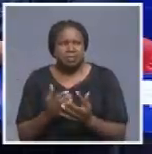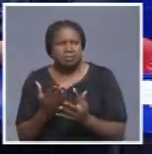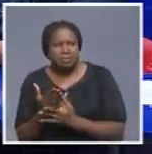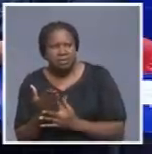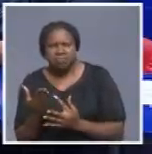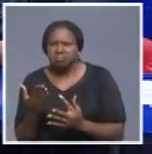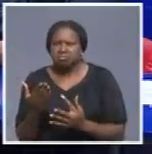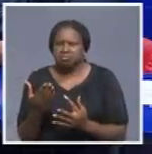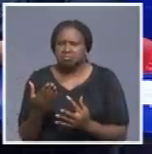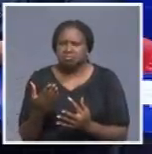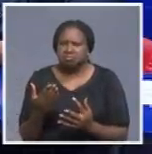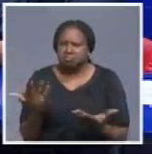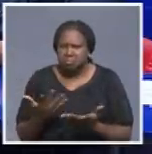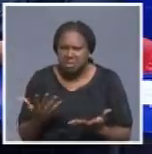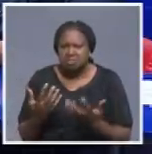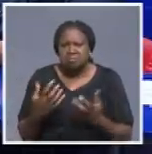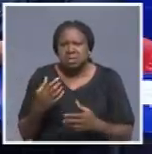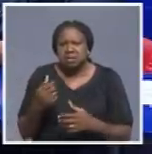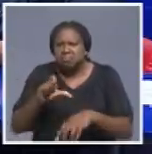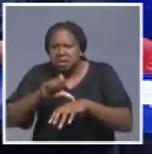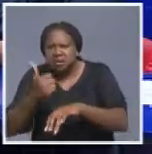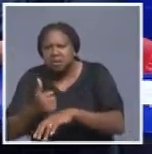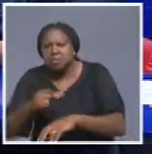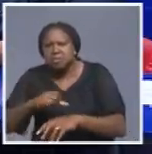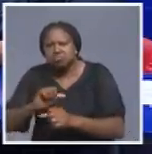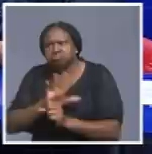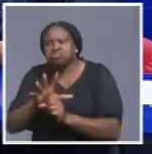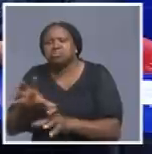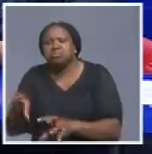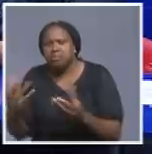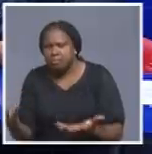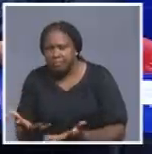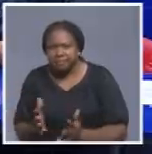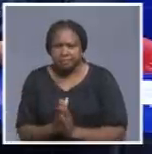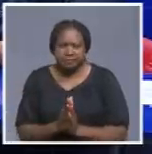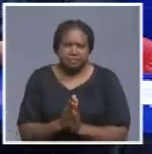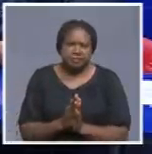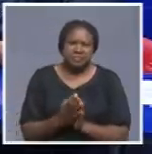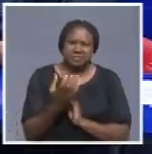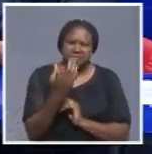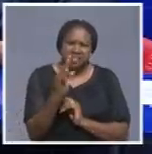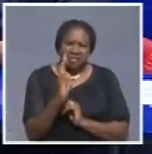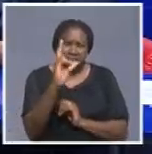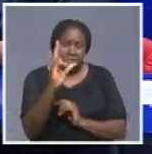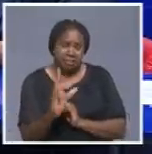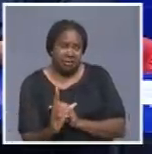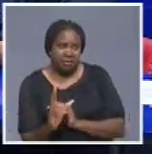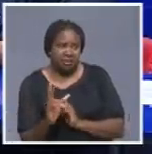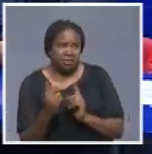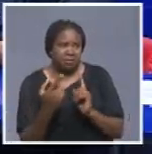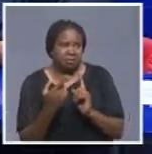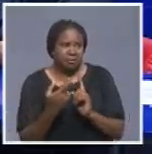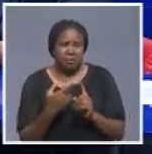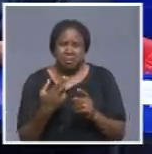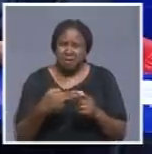person might have picked up the virus? If one is coming from a highly